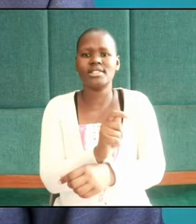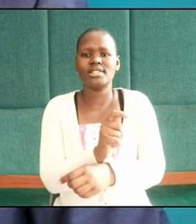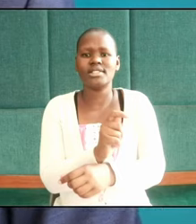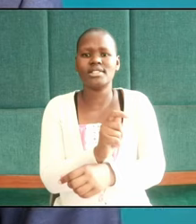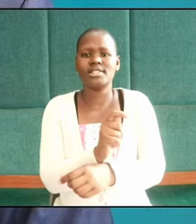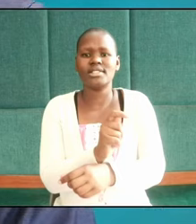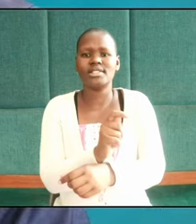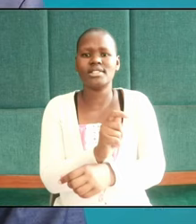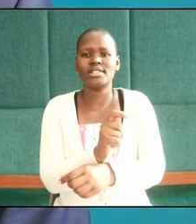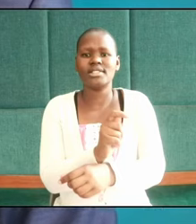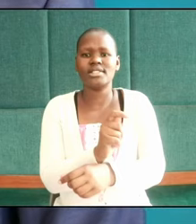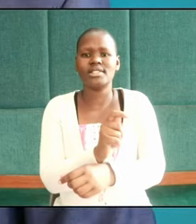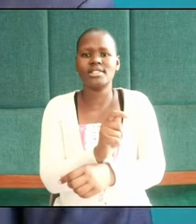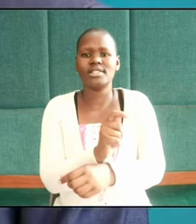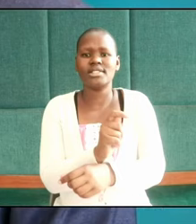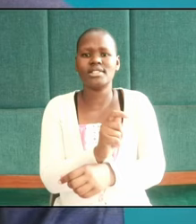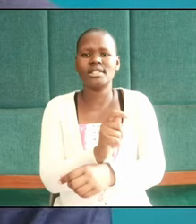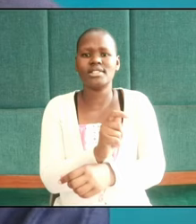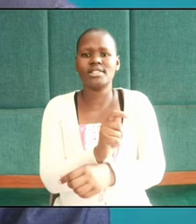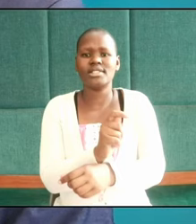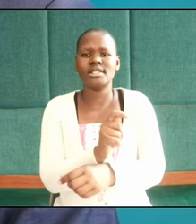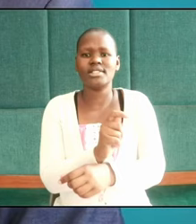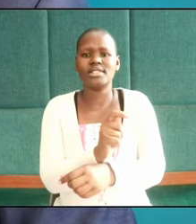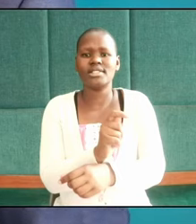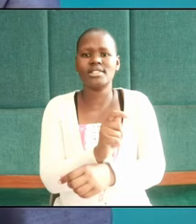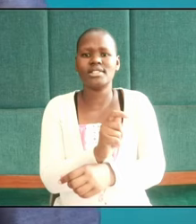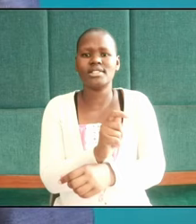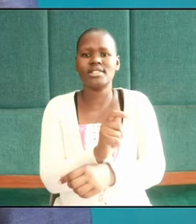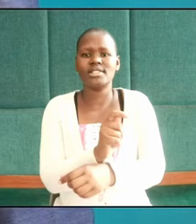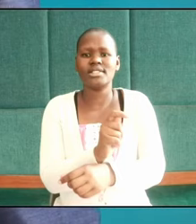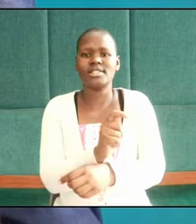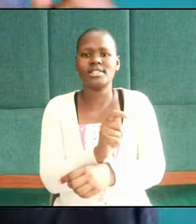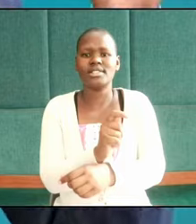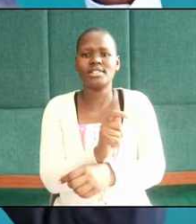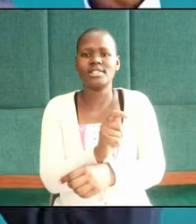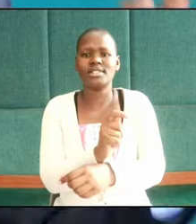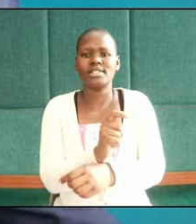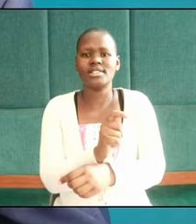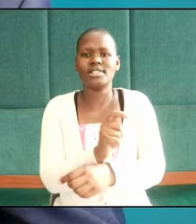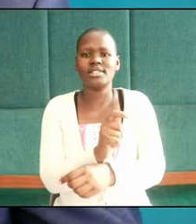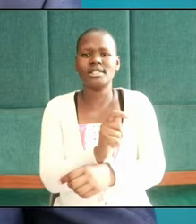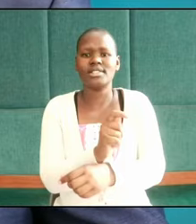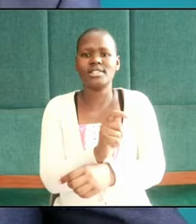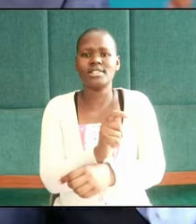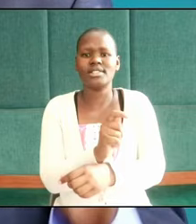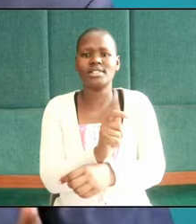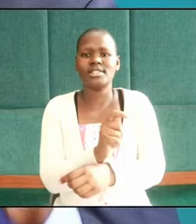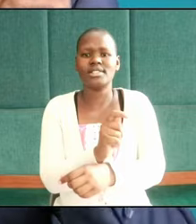observing what he did not only to survive but to thrive